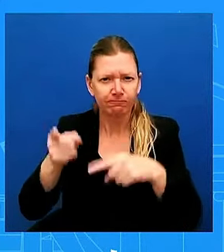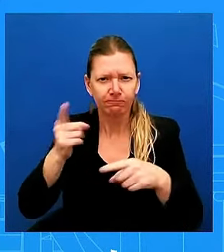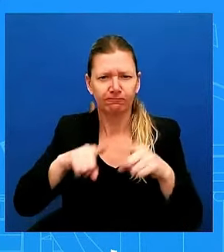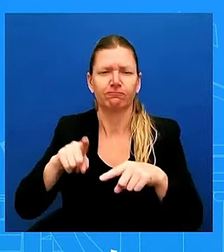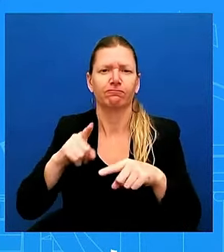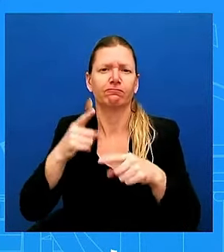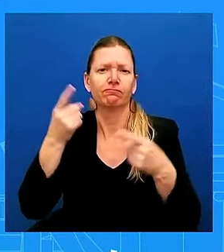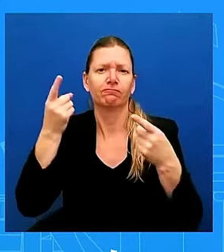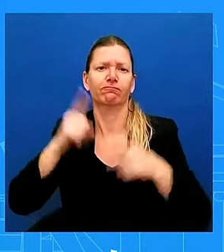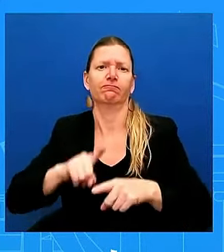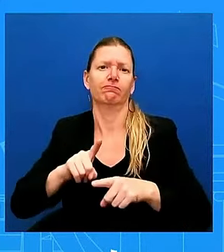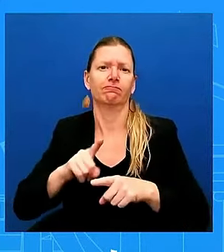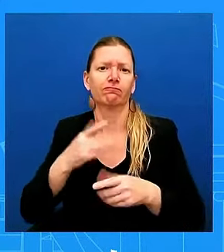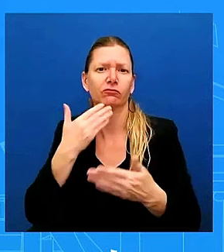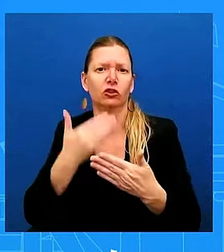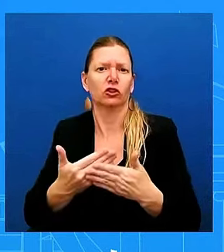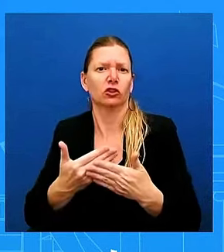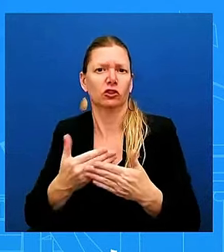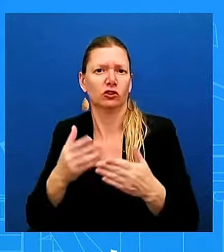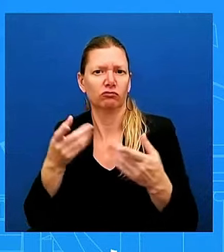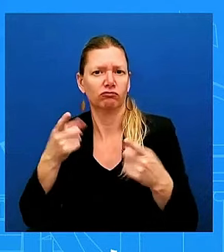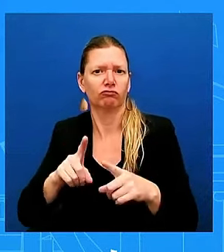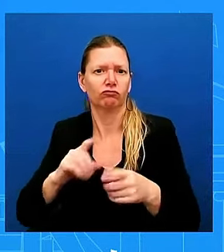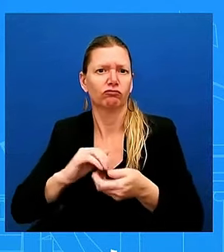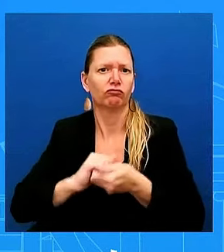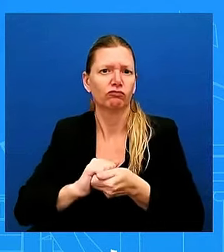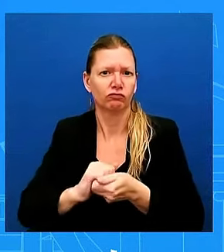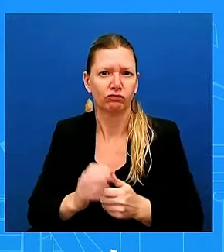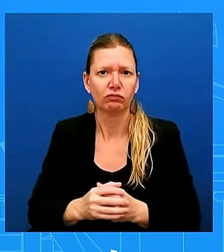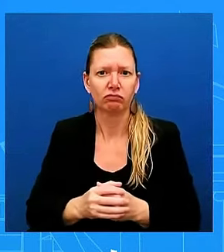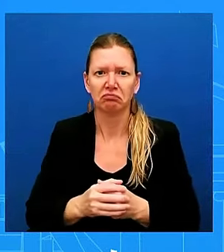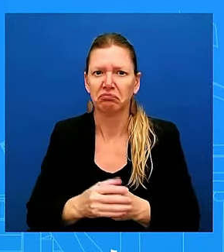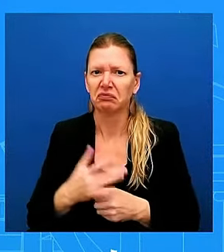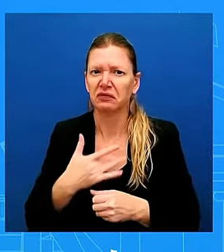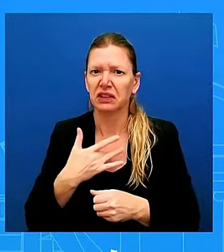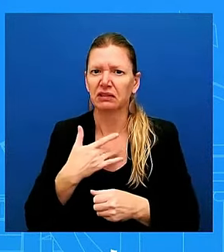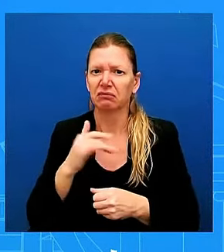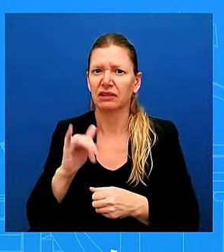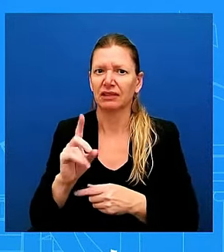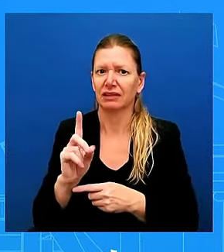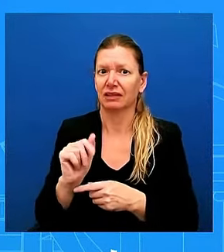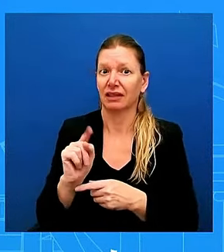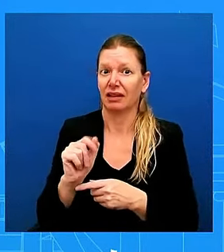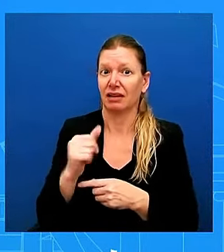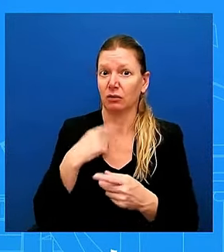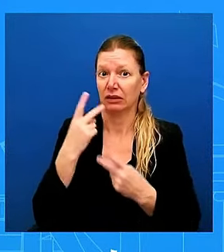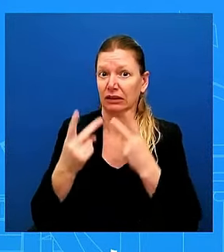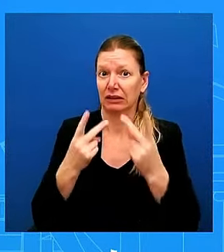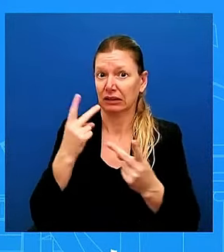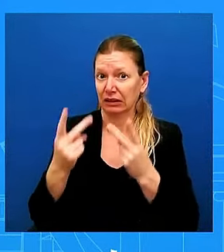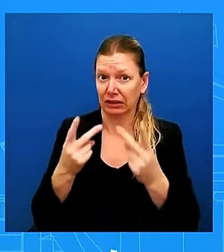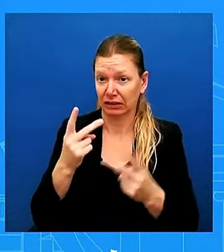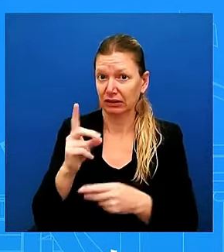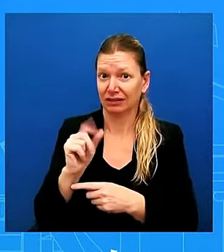that we're seeing, the data we saw last week confirms that our economy is delivering for workers.